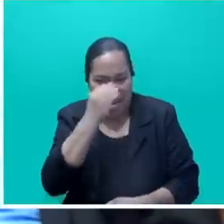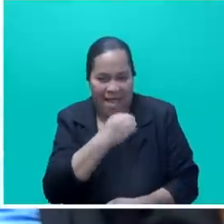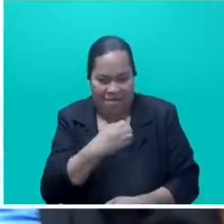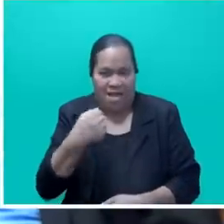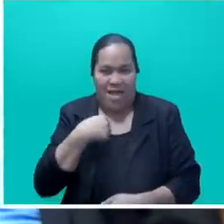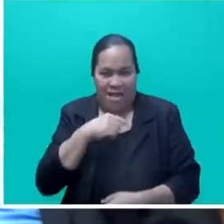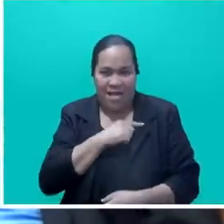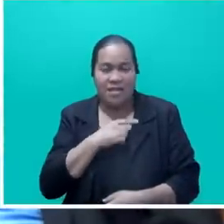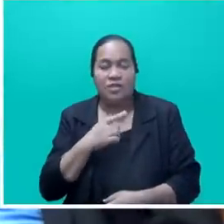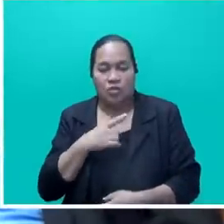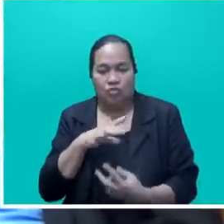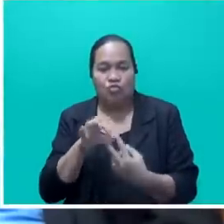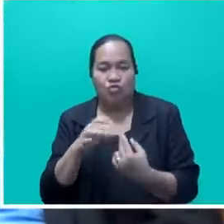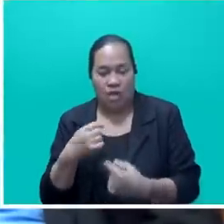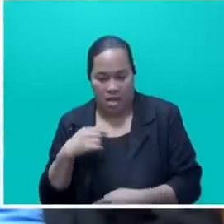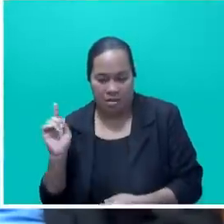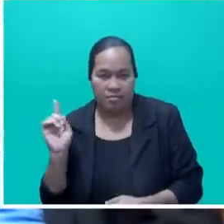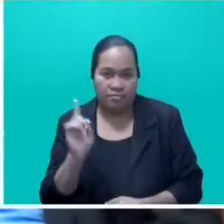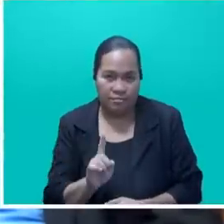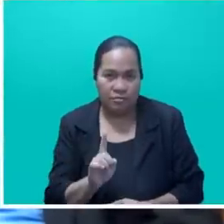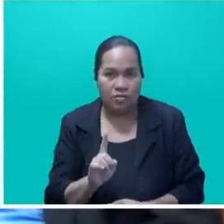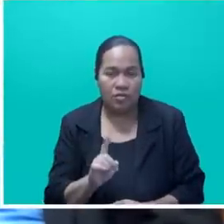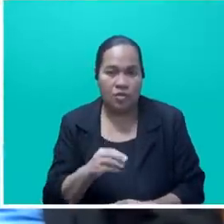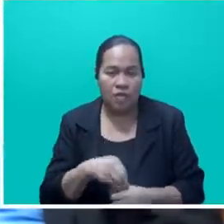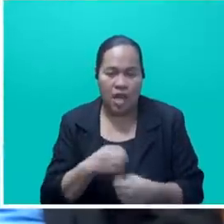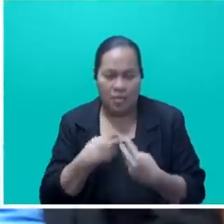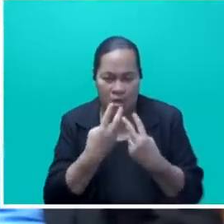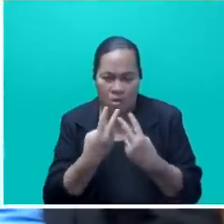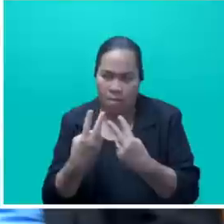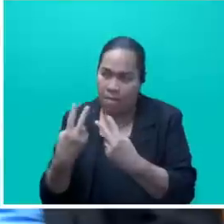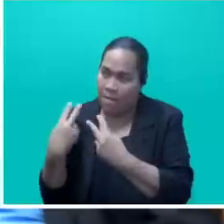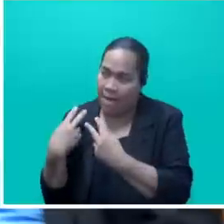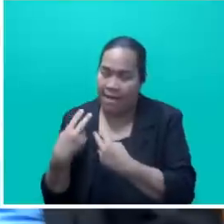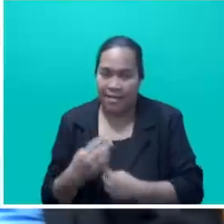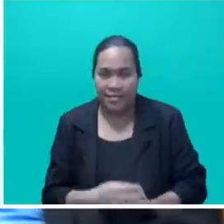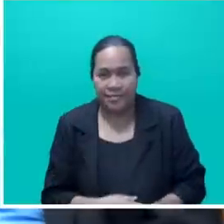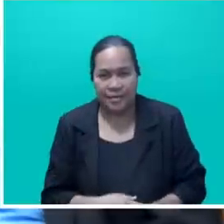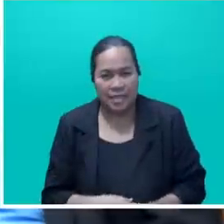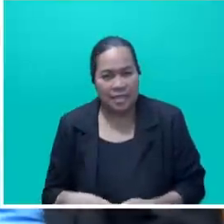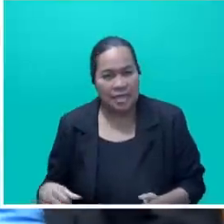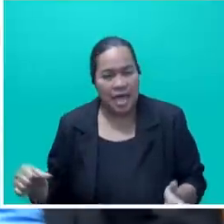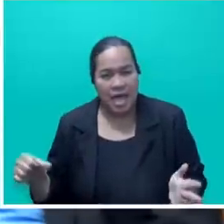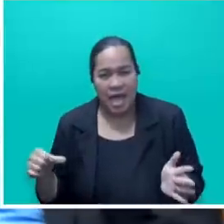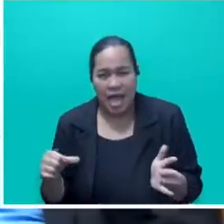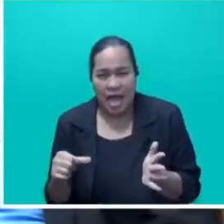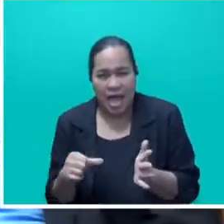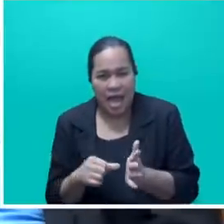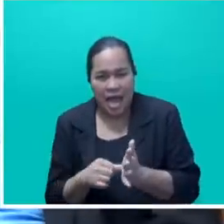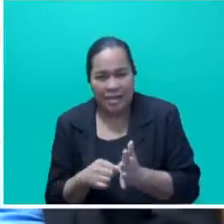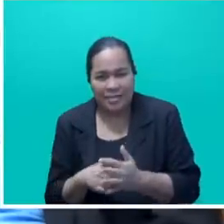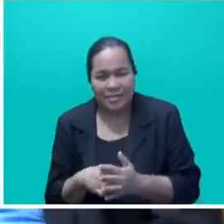today. Mr Speaker, sir, as I look back, it is hard to imagine